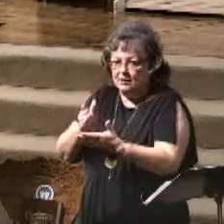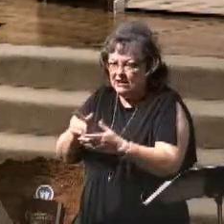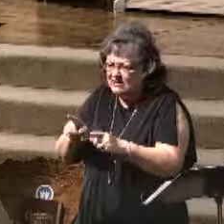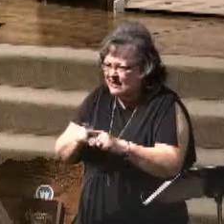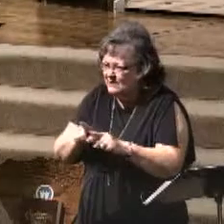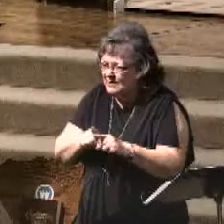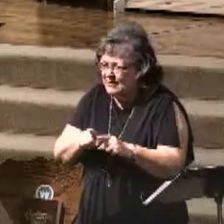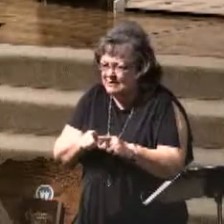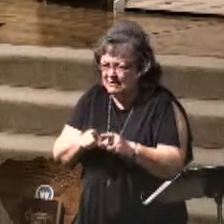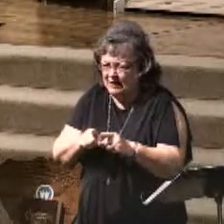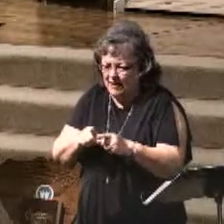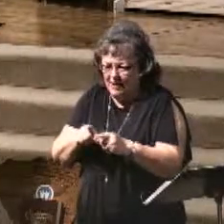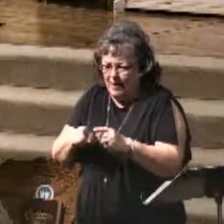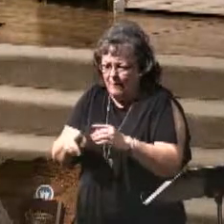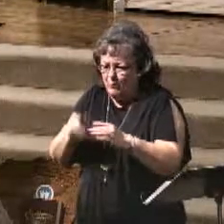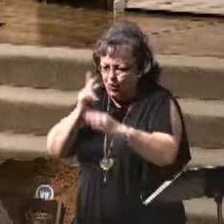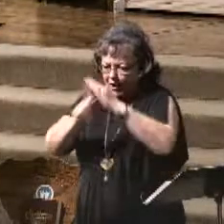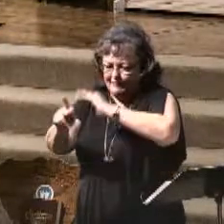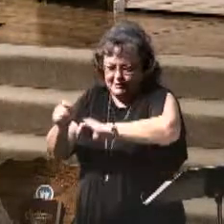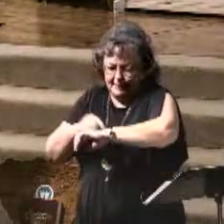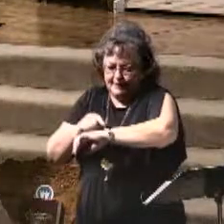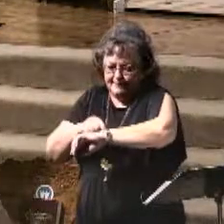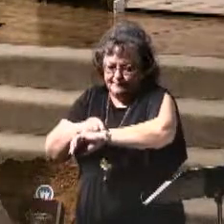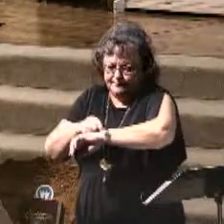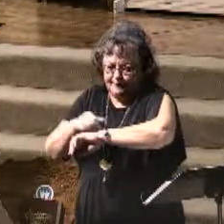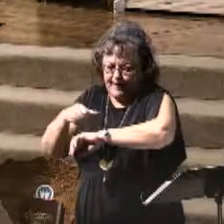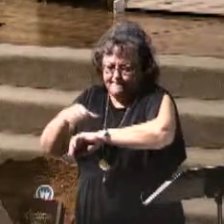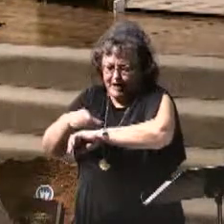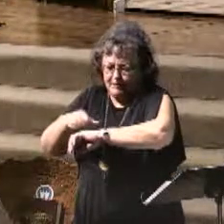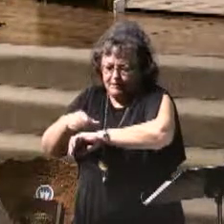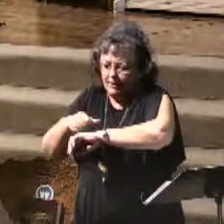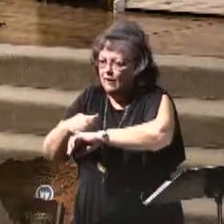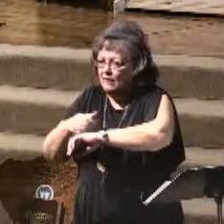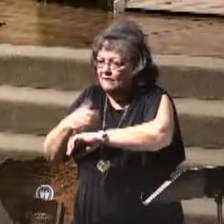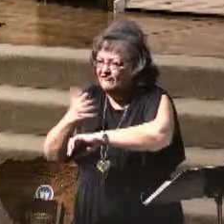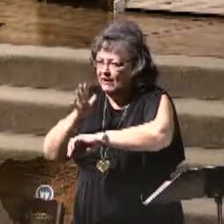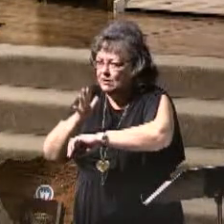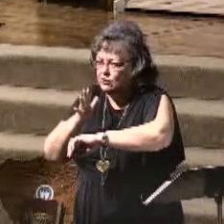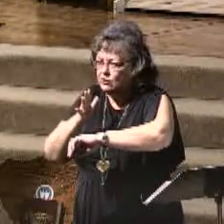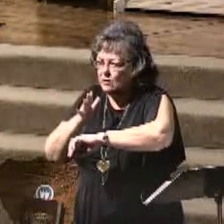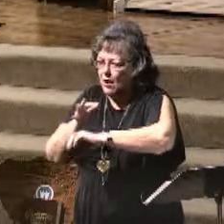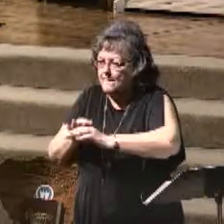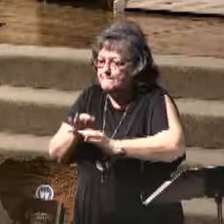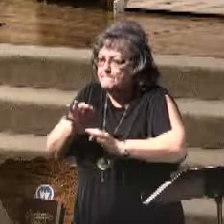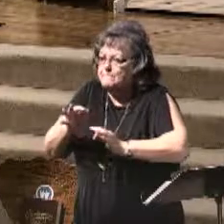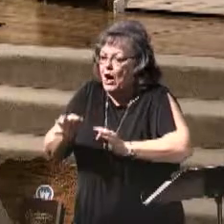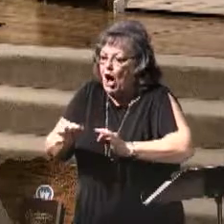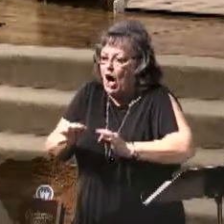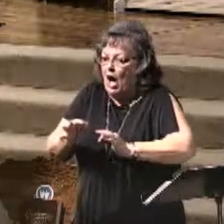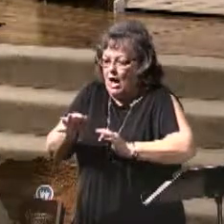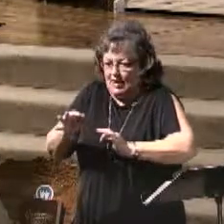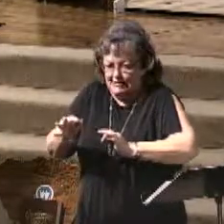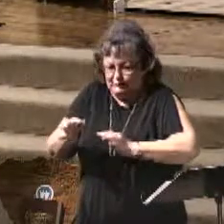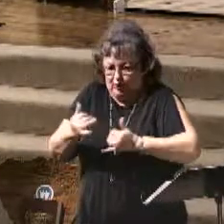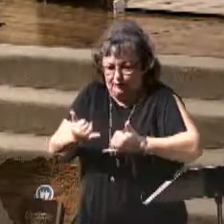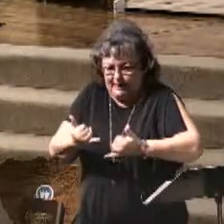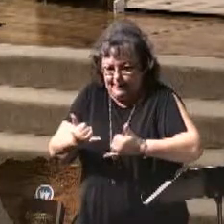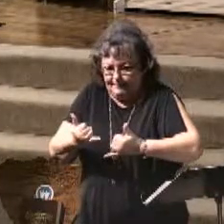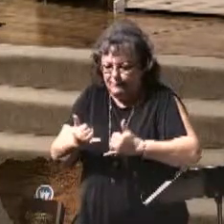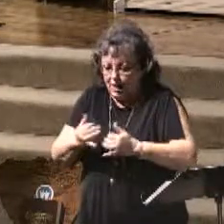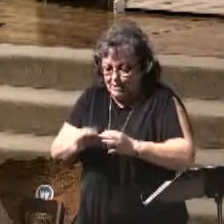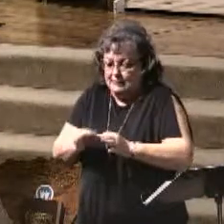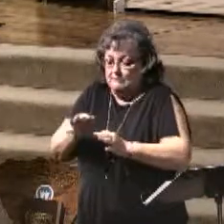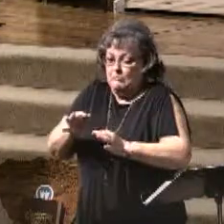the prophecy stopwatch and hit the button, and we're in a pause mode right now. And this